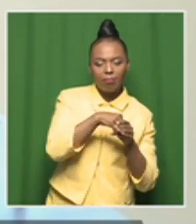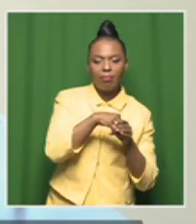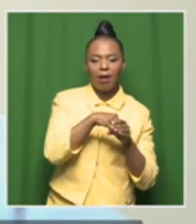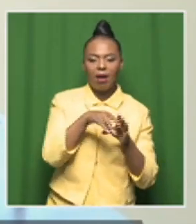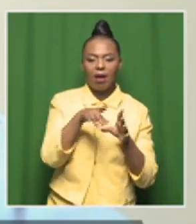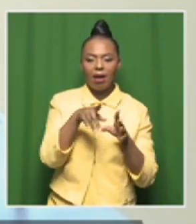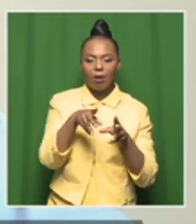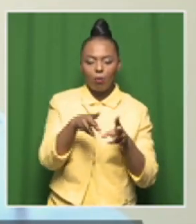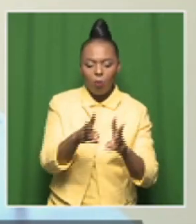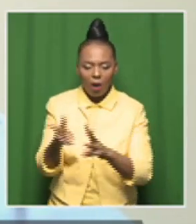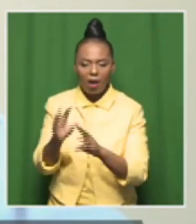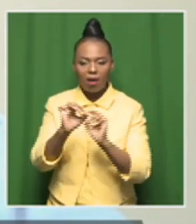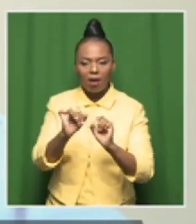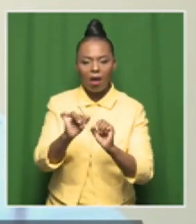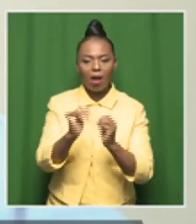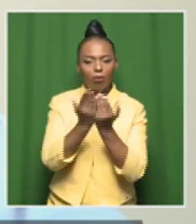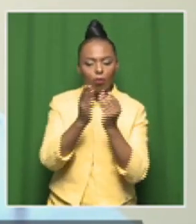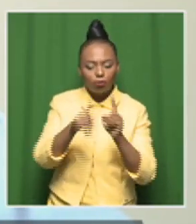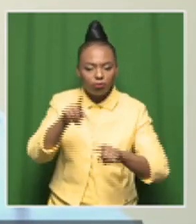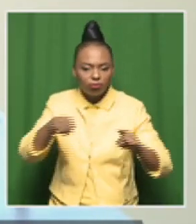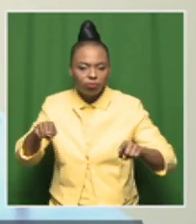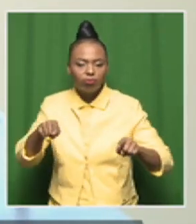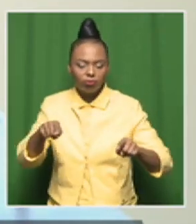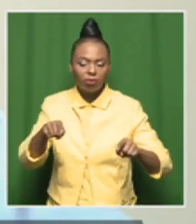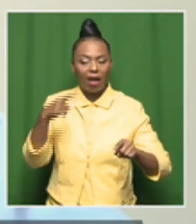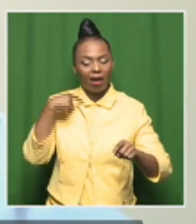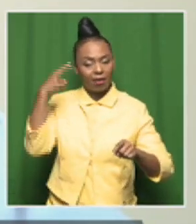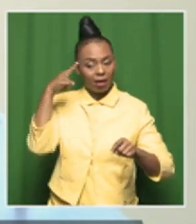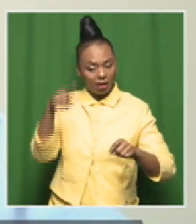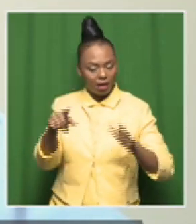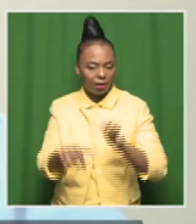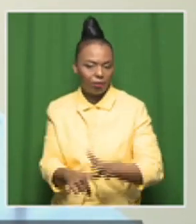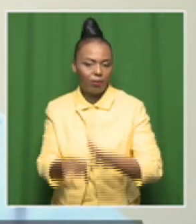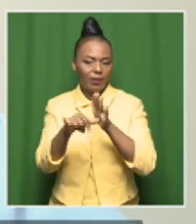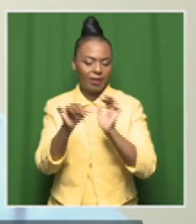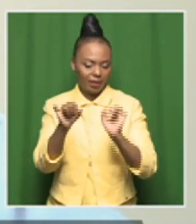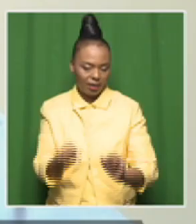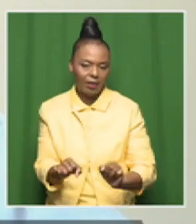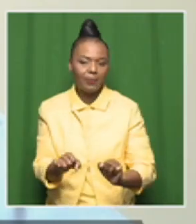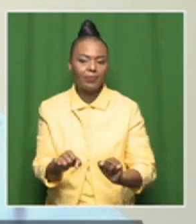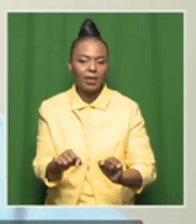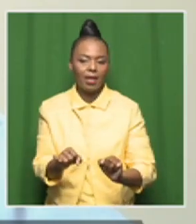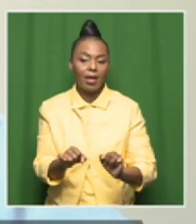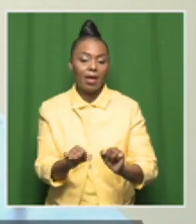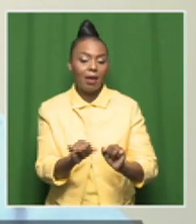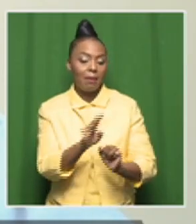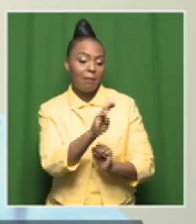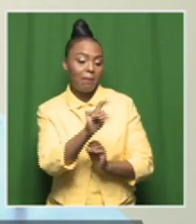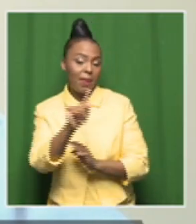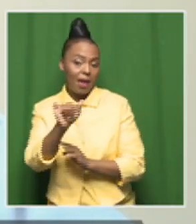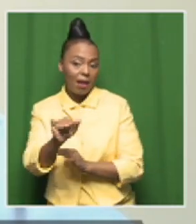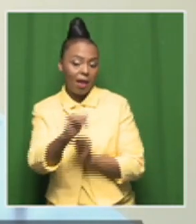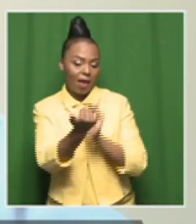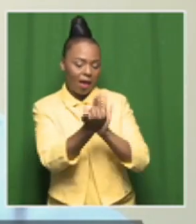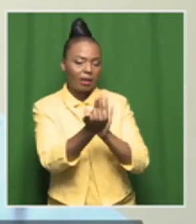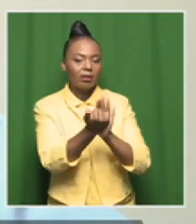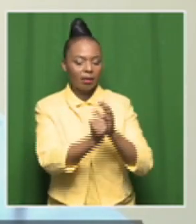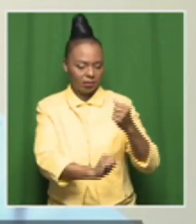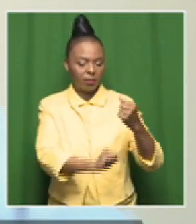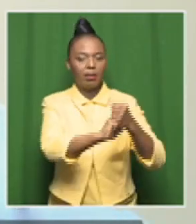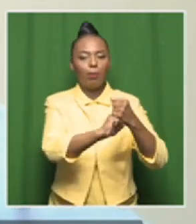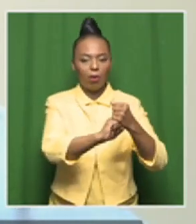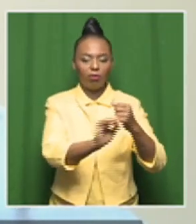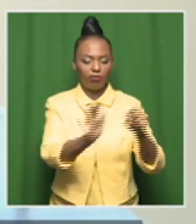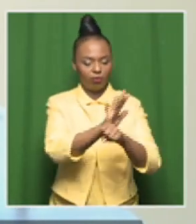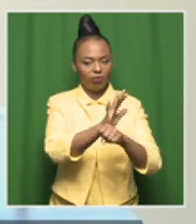the bill is an important step. We support the Bela Act. It